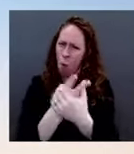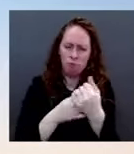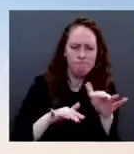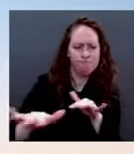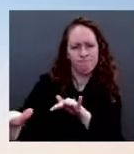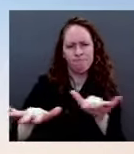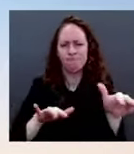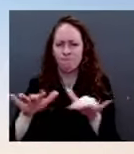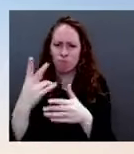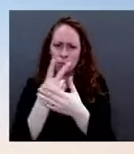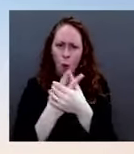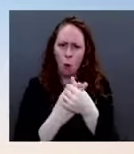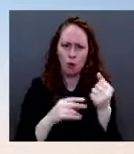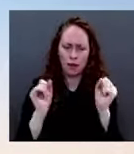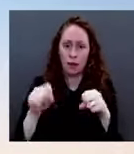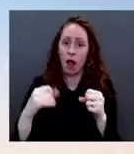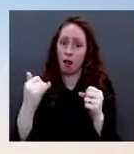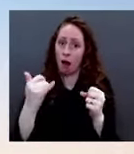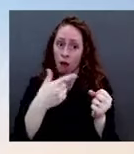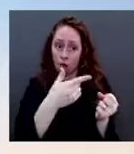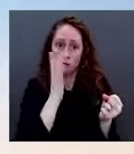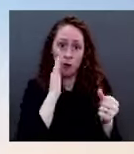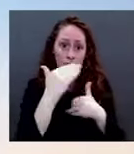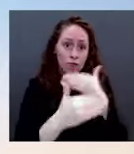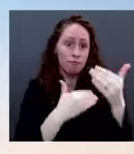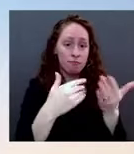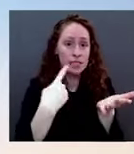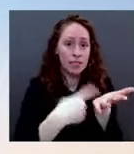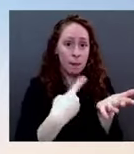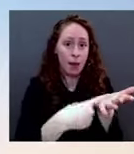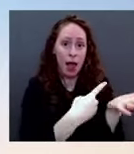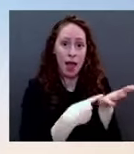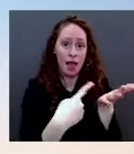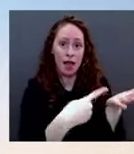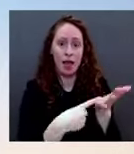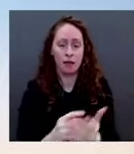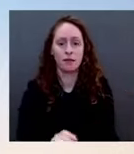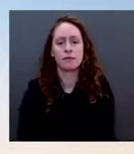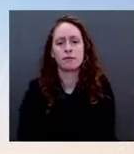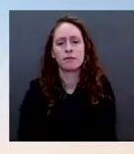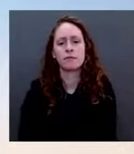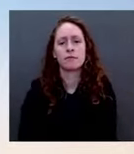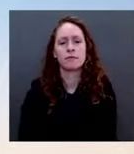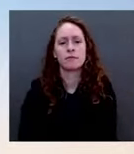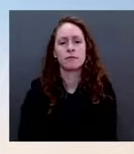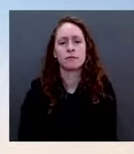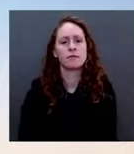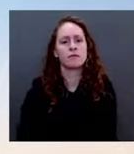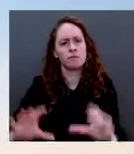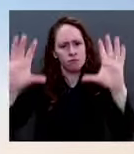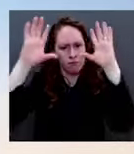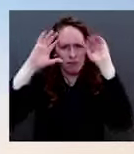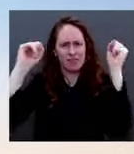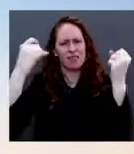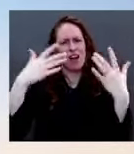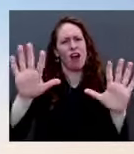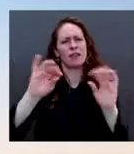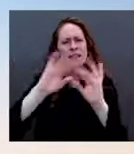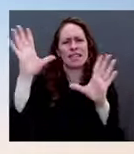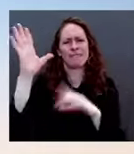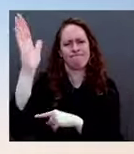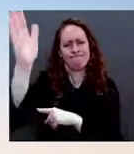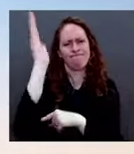was out last week, as you know, giving a powerful speech about why this is so important to move forward. At the same time, we were having a range of